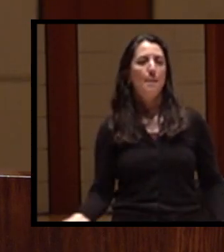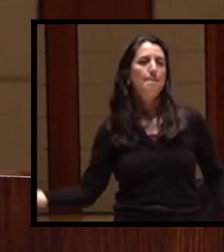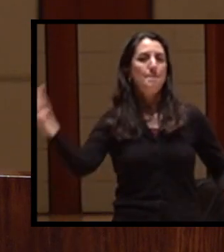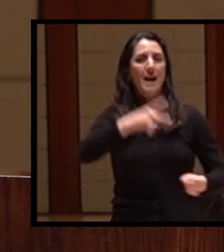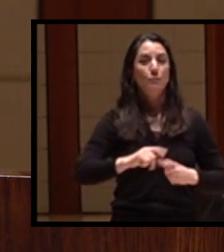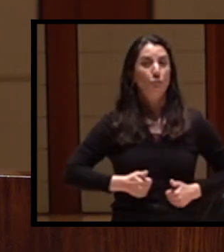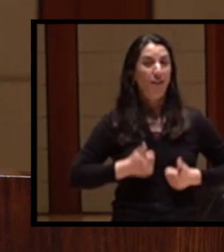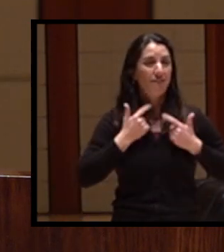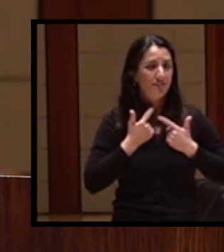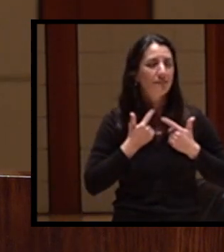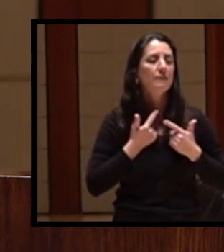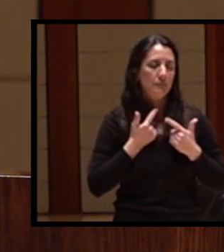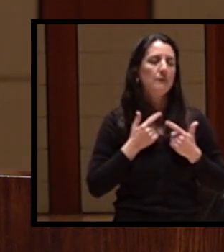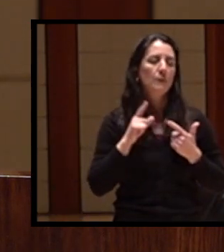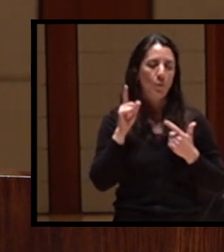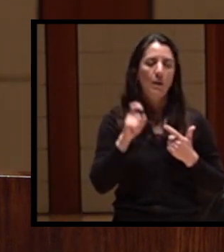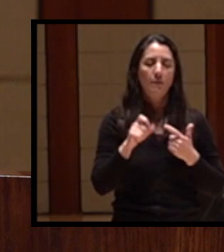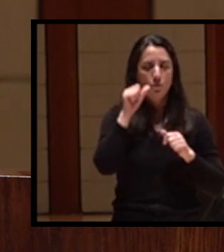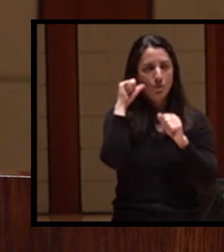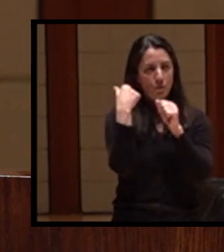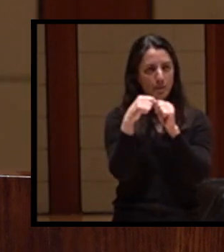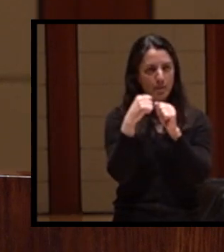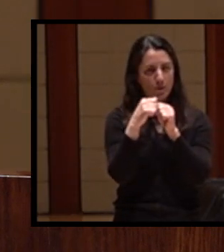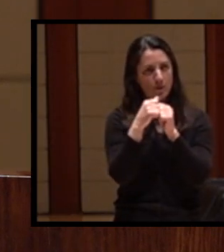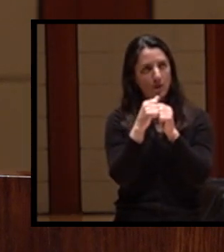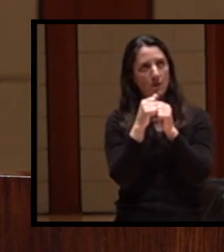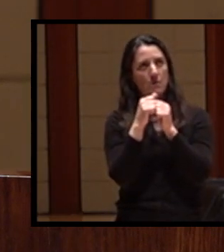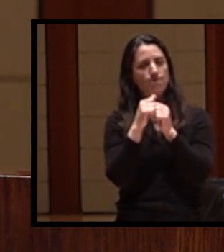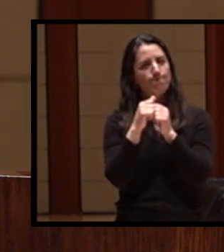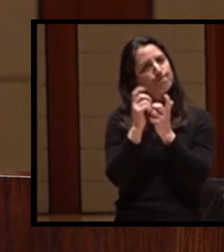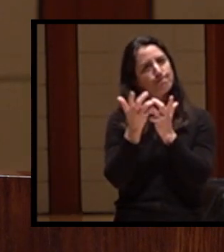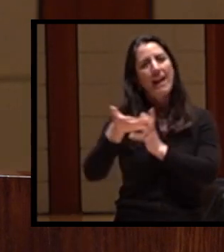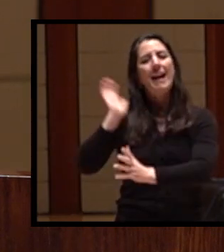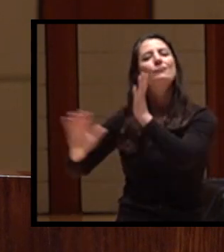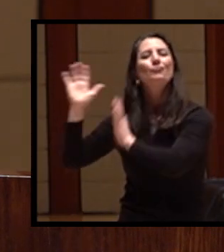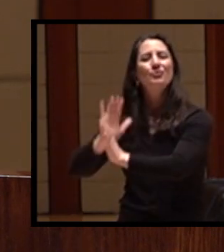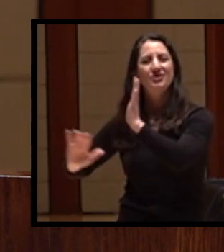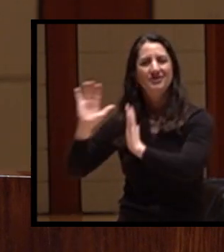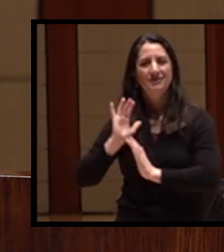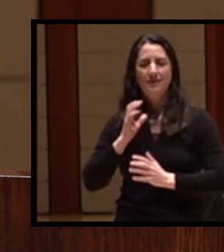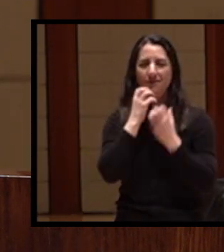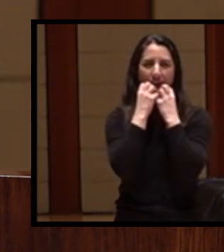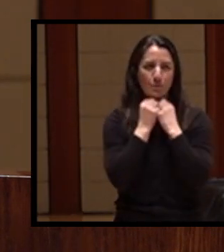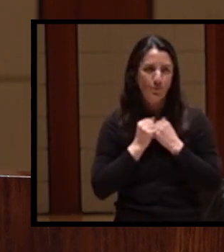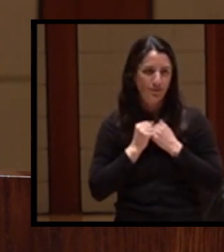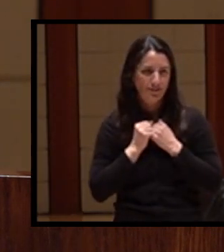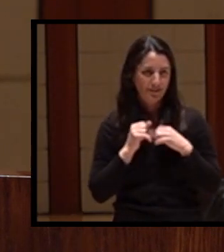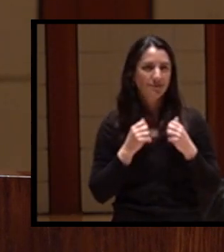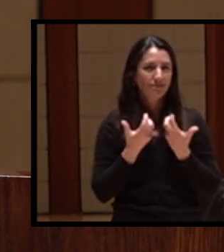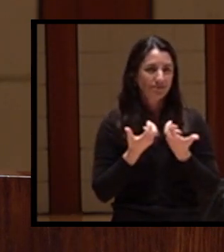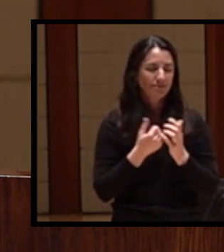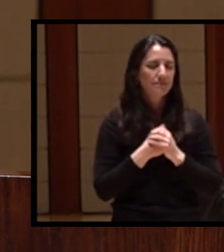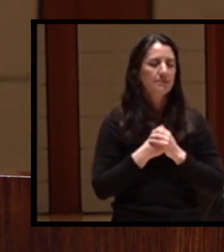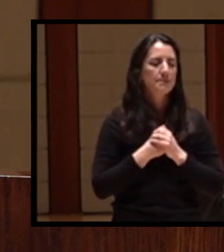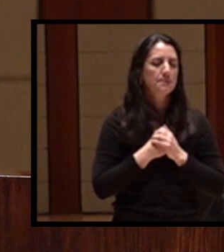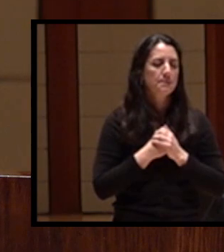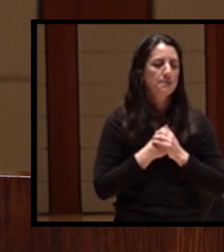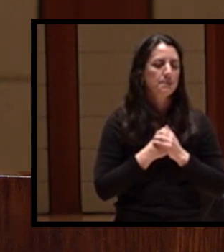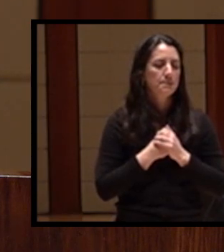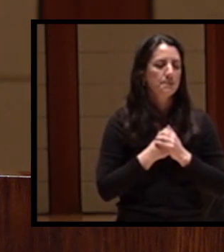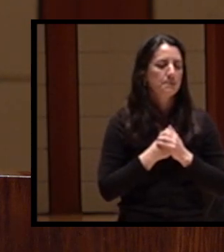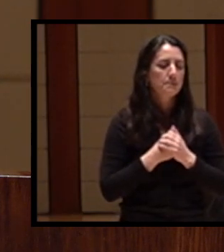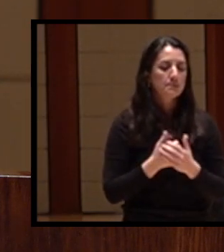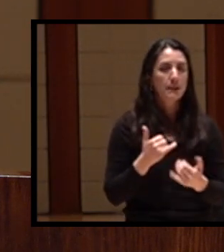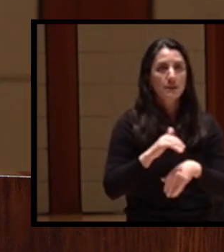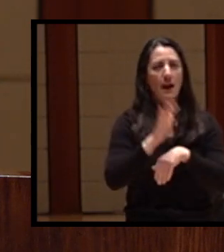the Klamath basin and Westerners as a whole. So tonight during our time together I will share these ideas in more